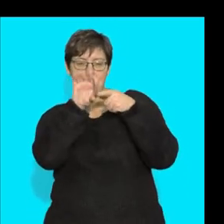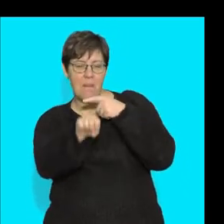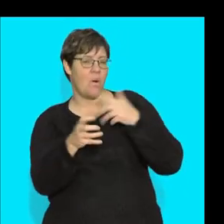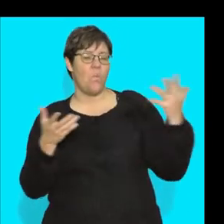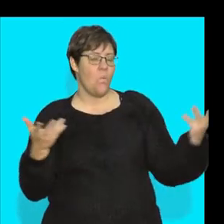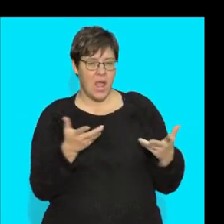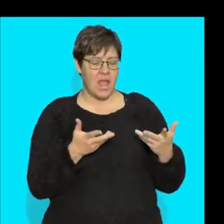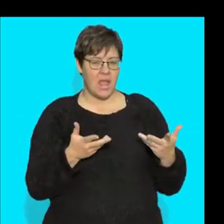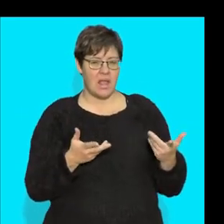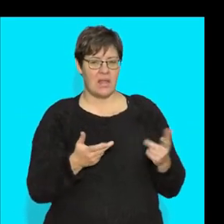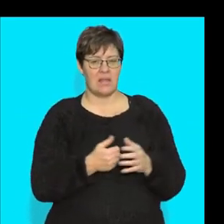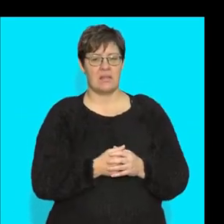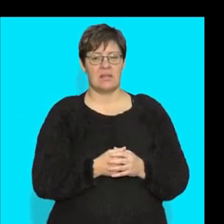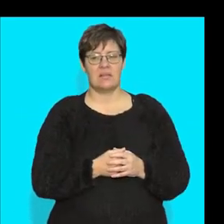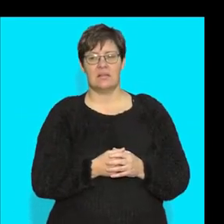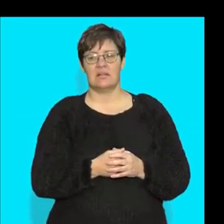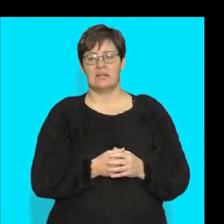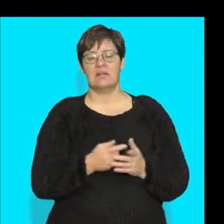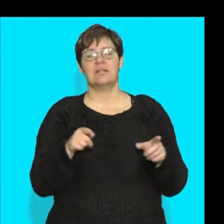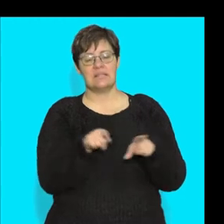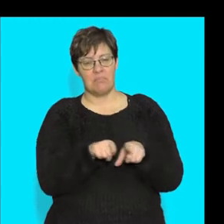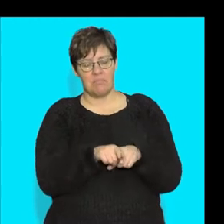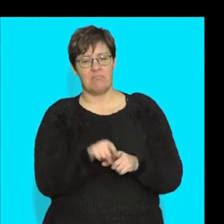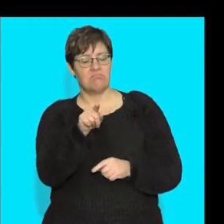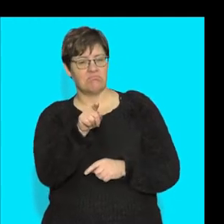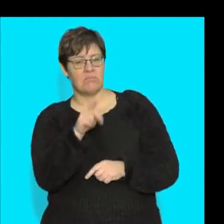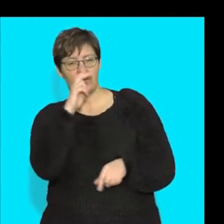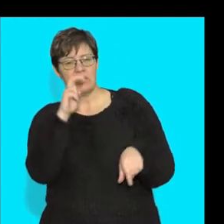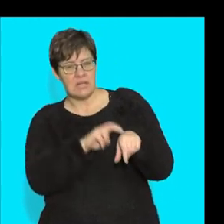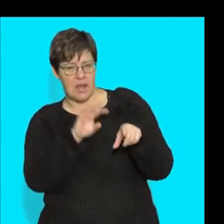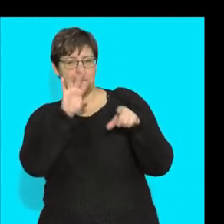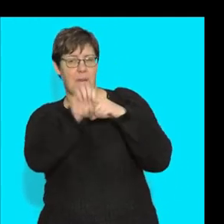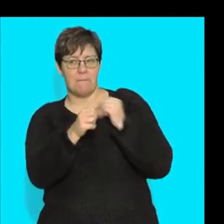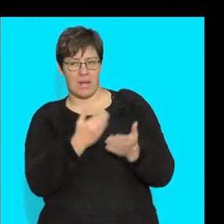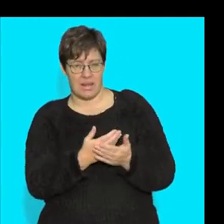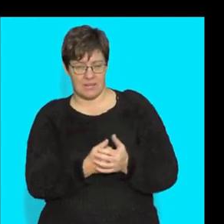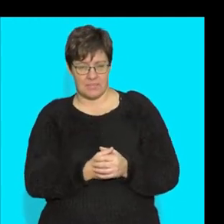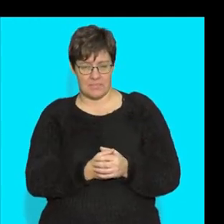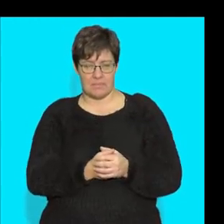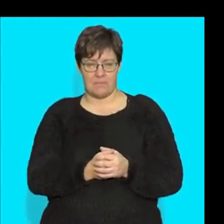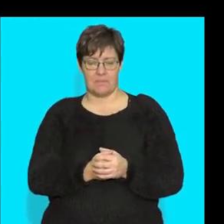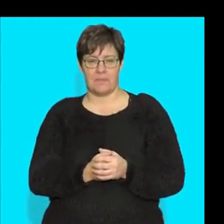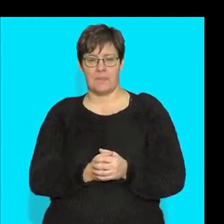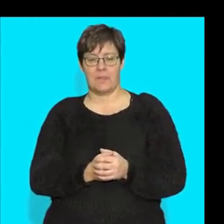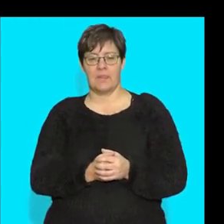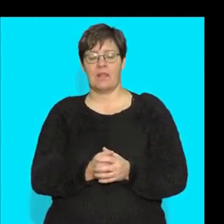right, giving you the location where it is found. And obviously, you need to recognize it. So here I can see